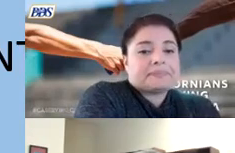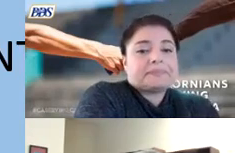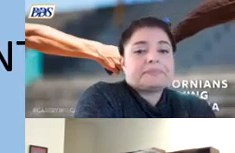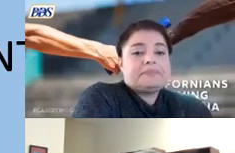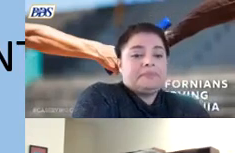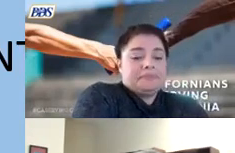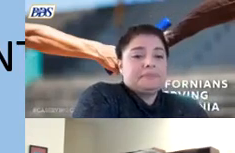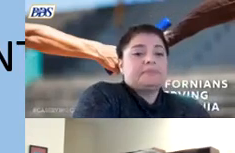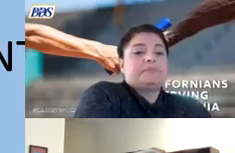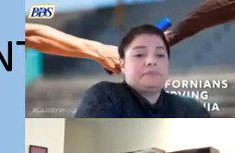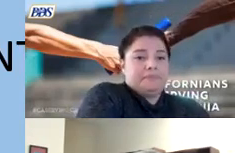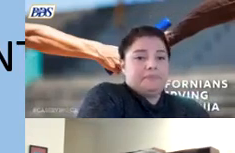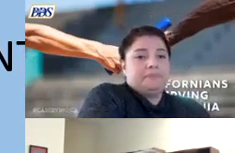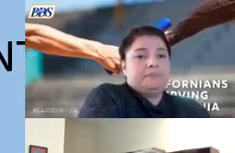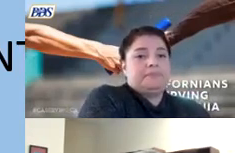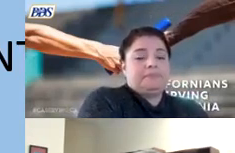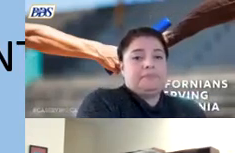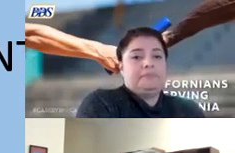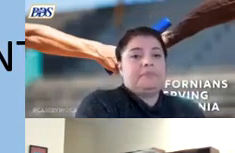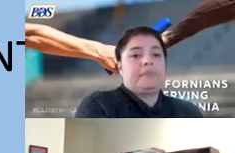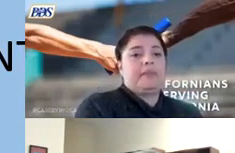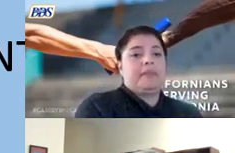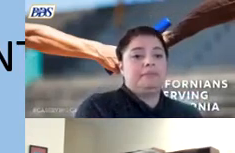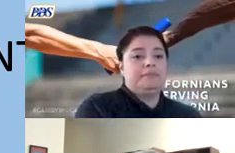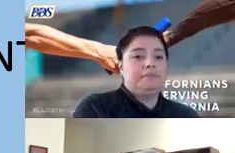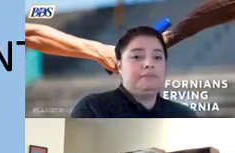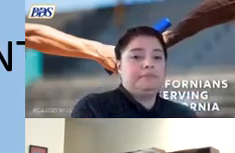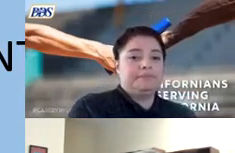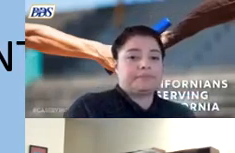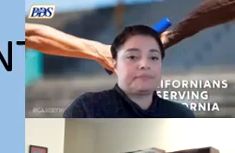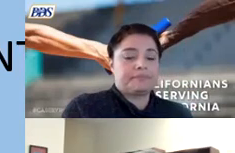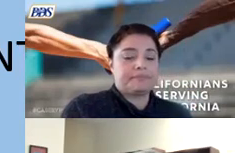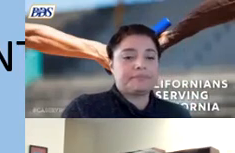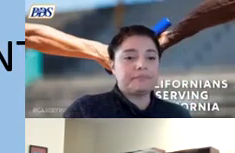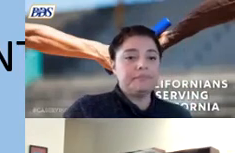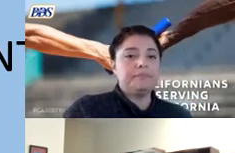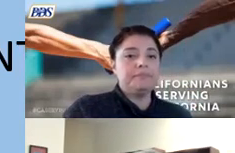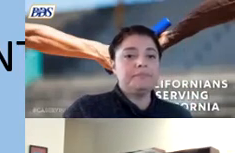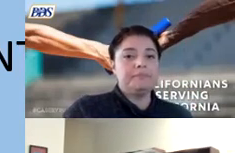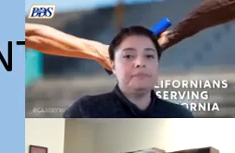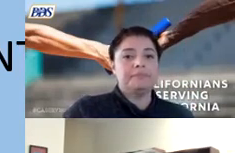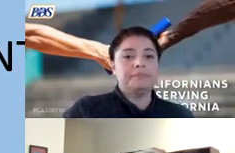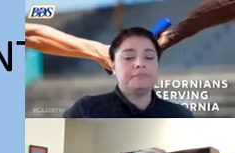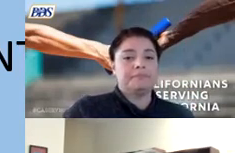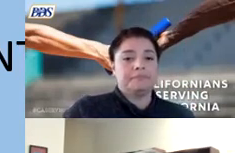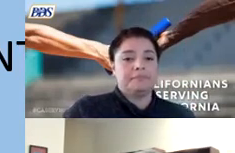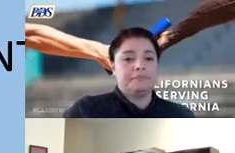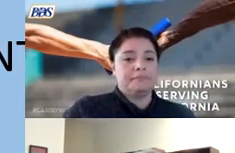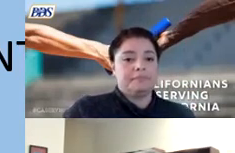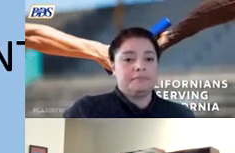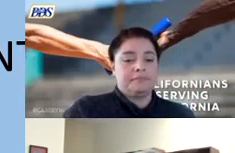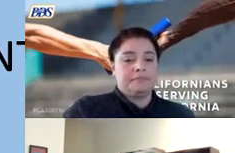communities uh california hands and voices and norcal services for deaf and hard of hearing been approved